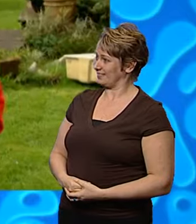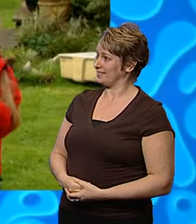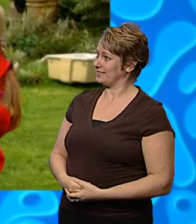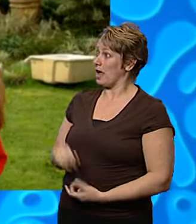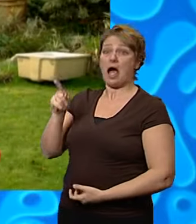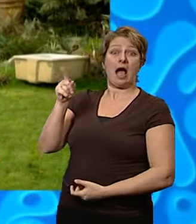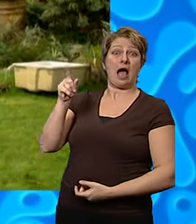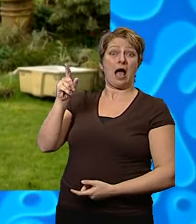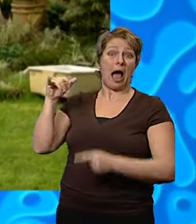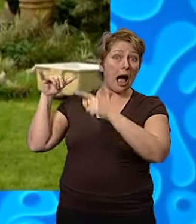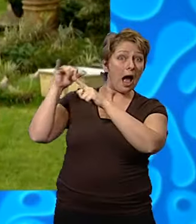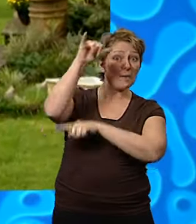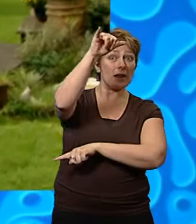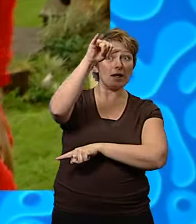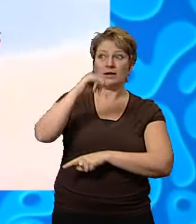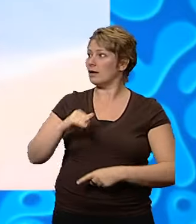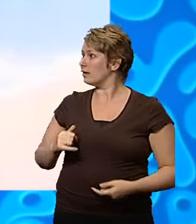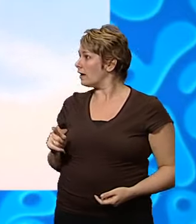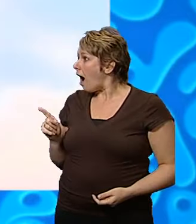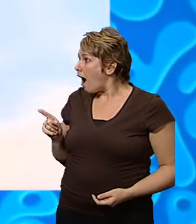He's have a Oh, where?